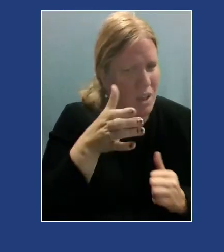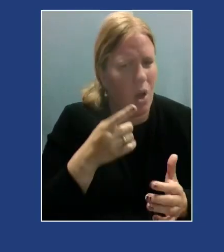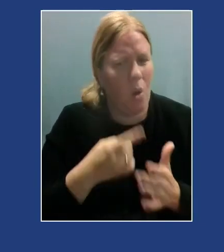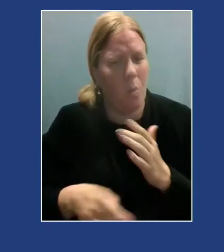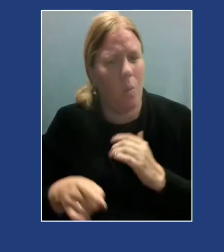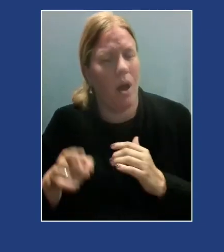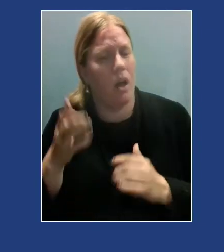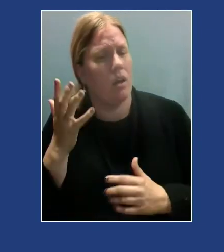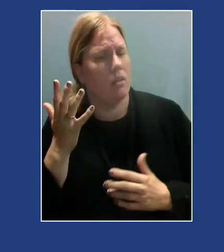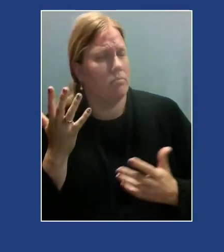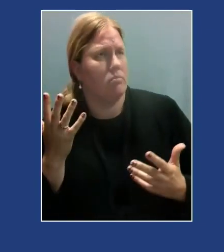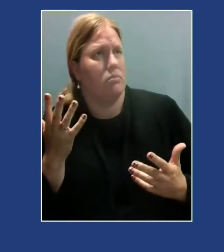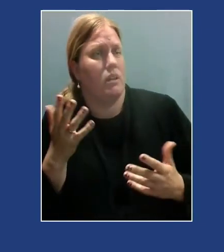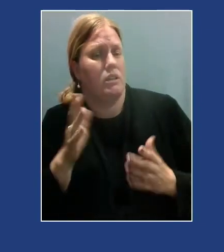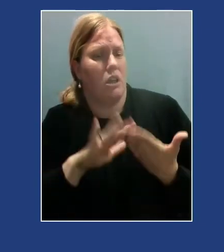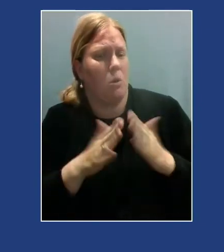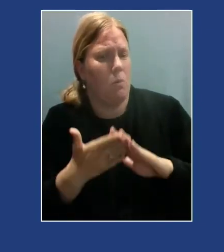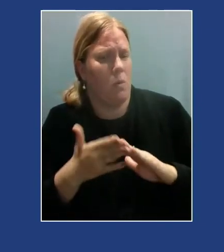for look like for you?